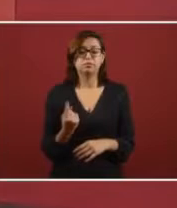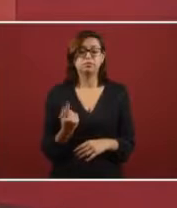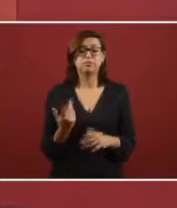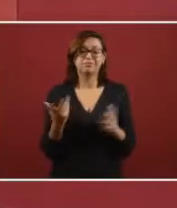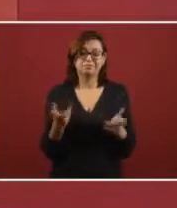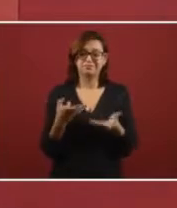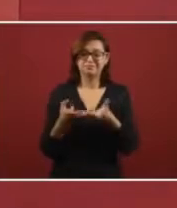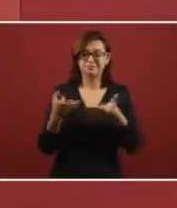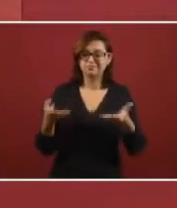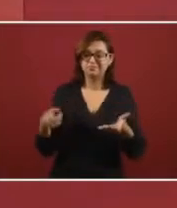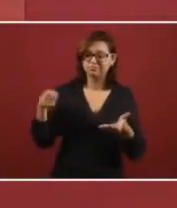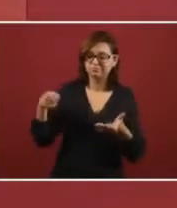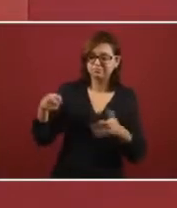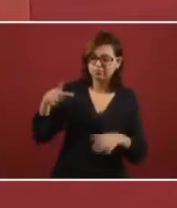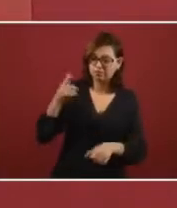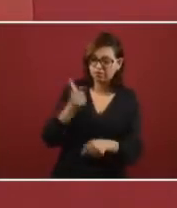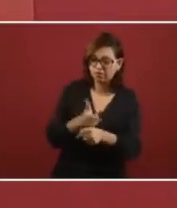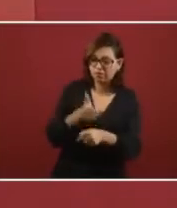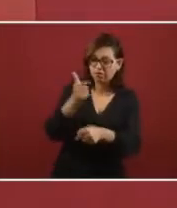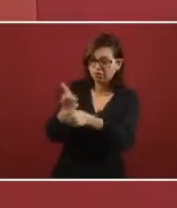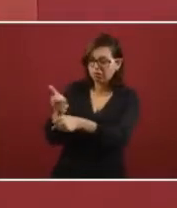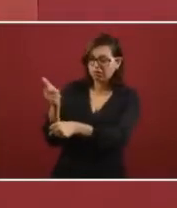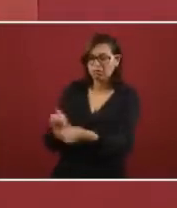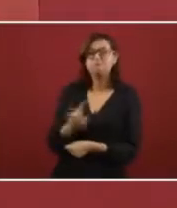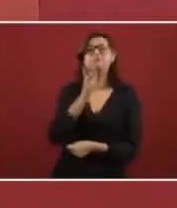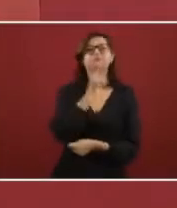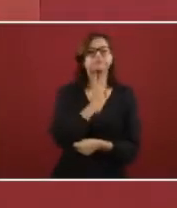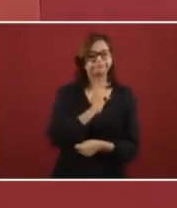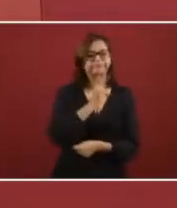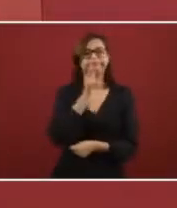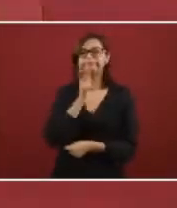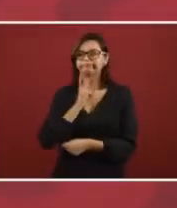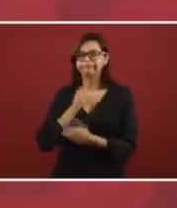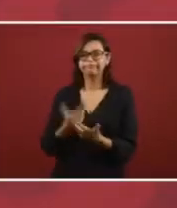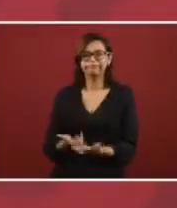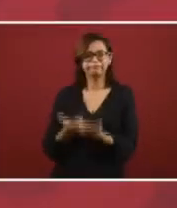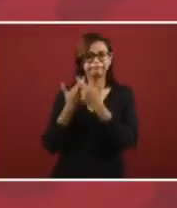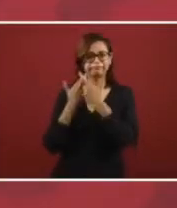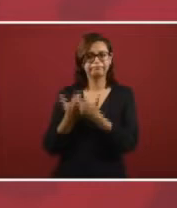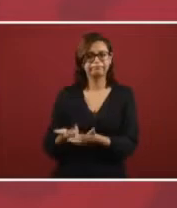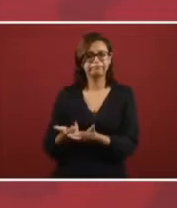that they're finding petroleum that is to say